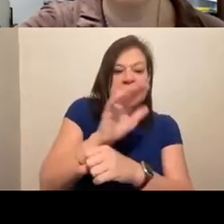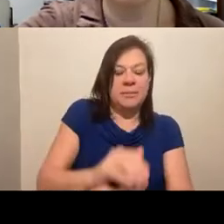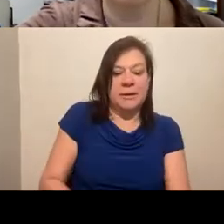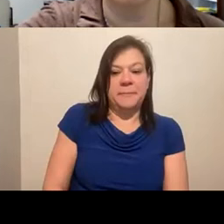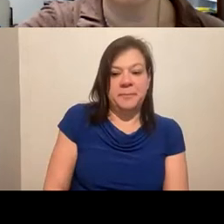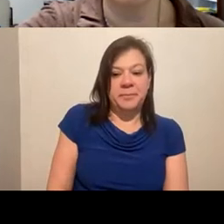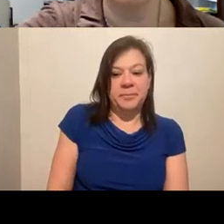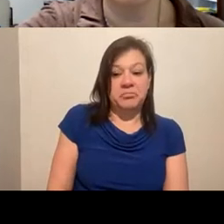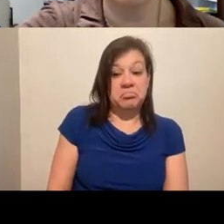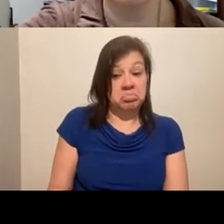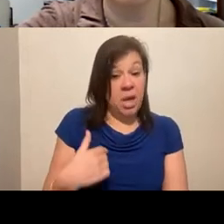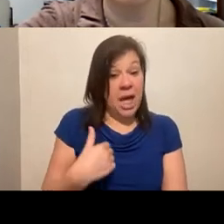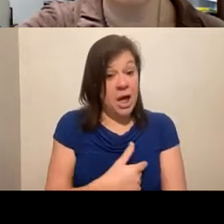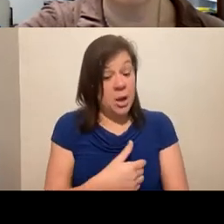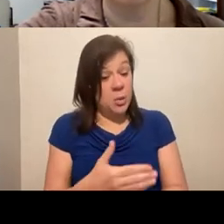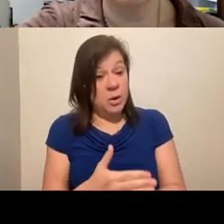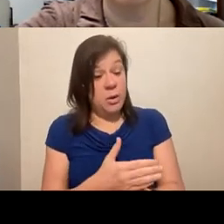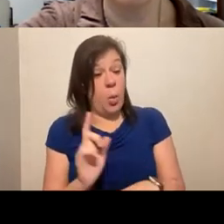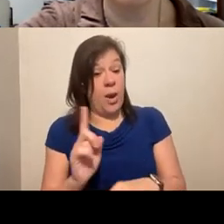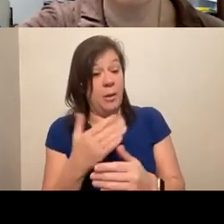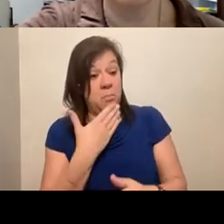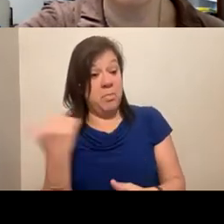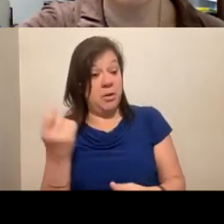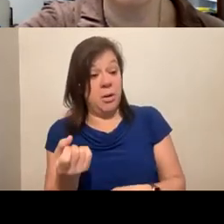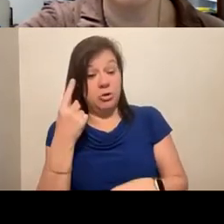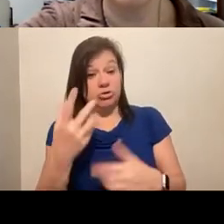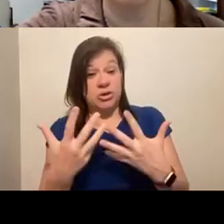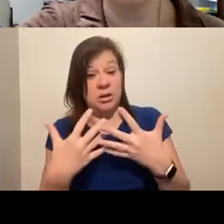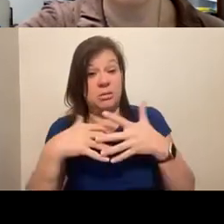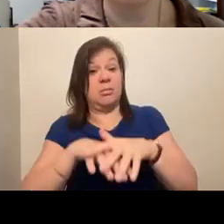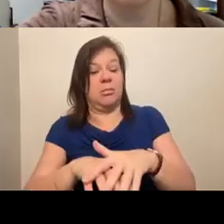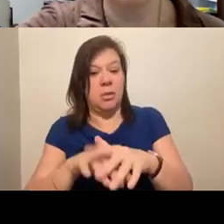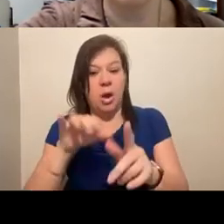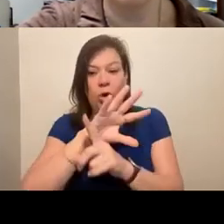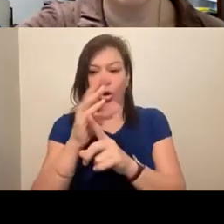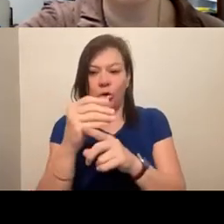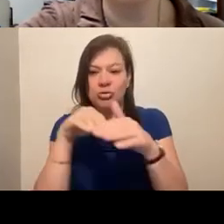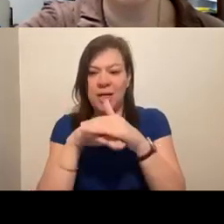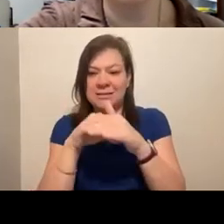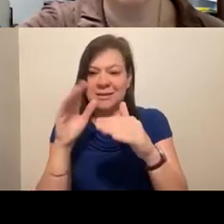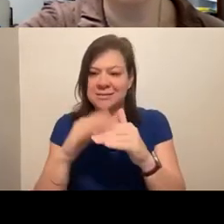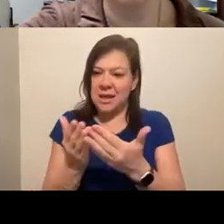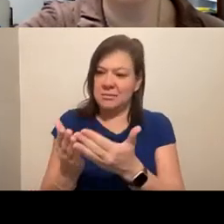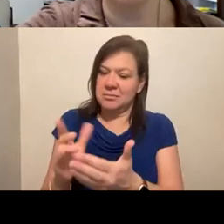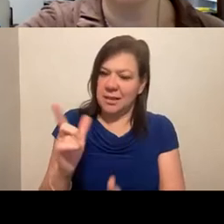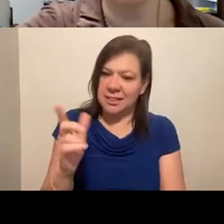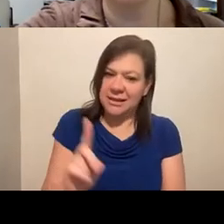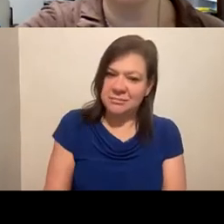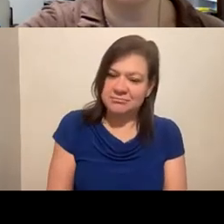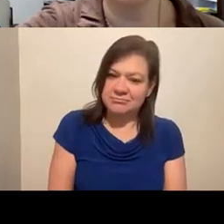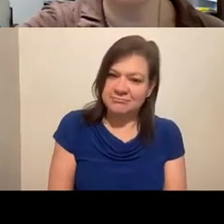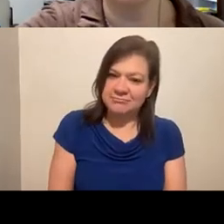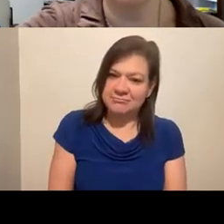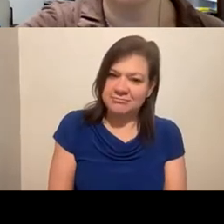we're better to understand how that integrates with cultural access than LEAD. And then also